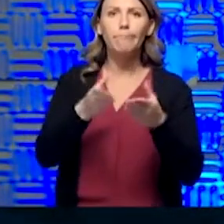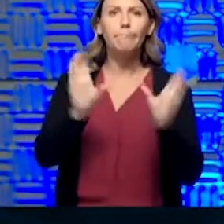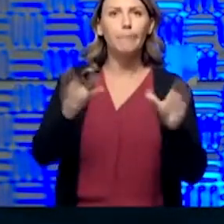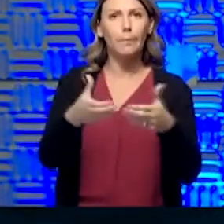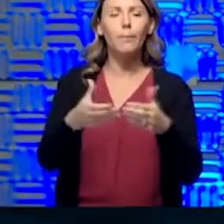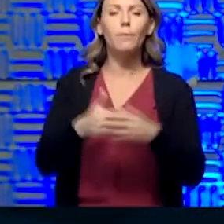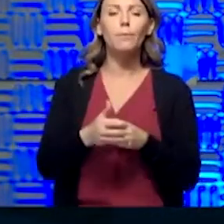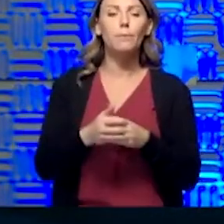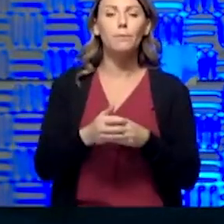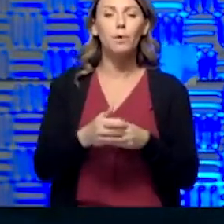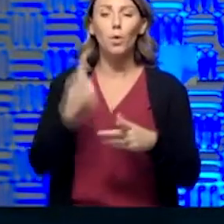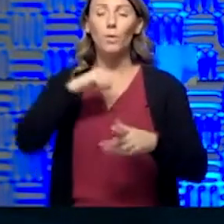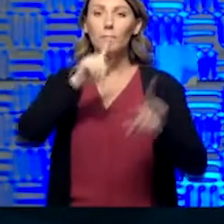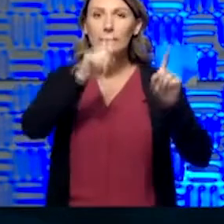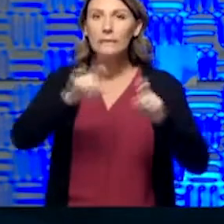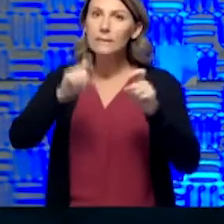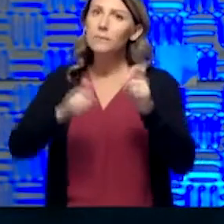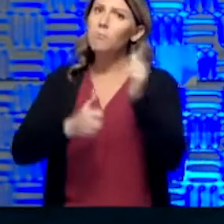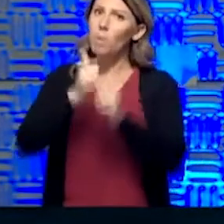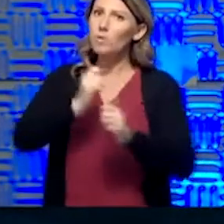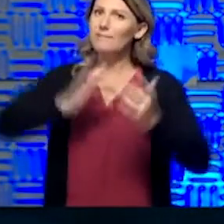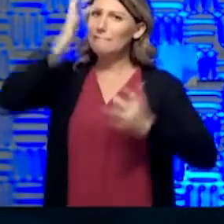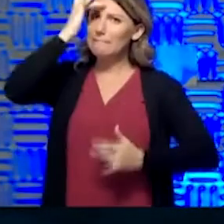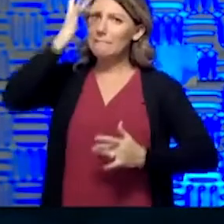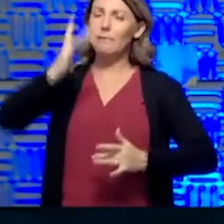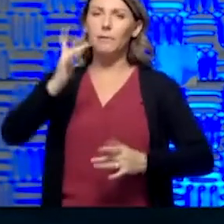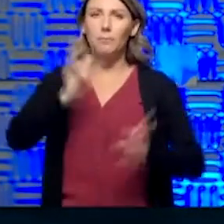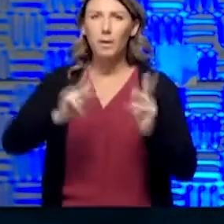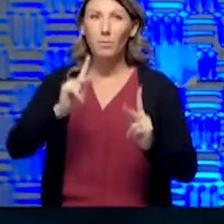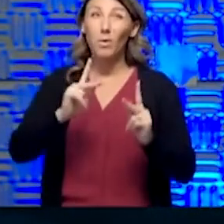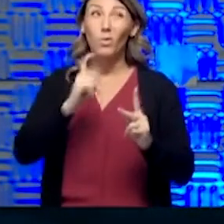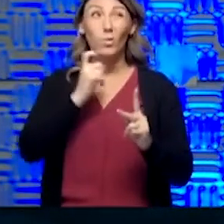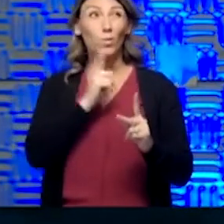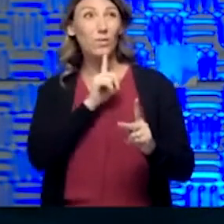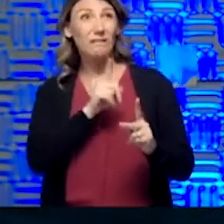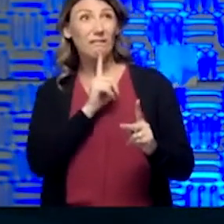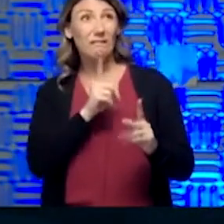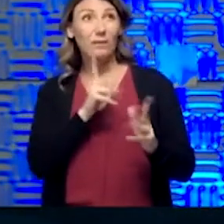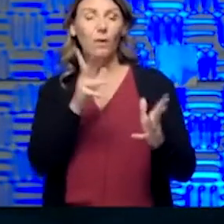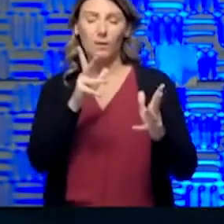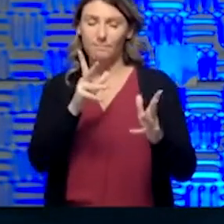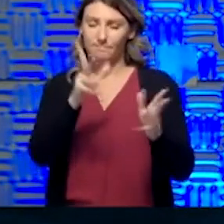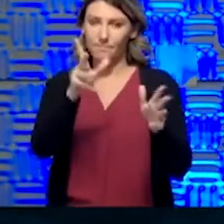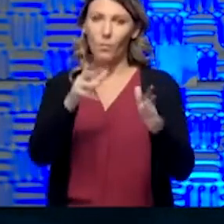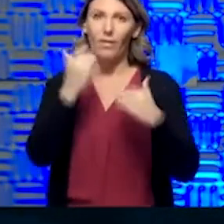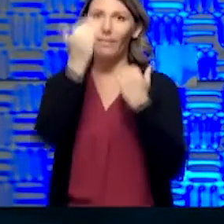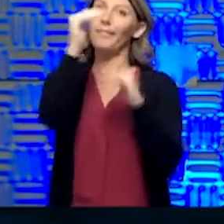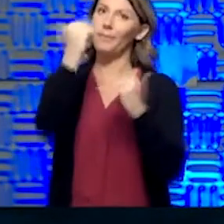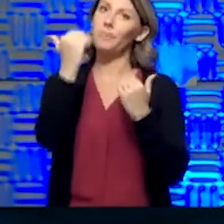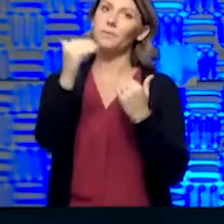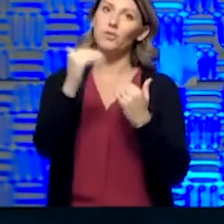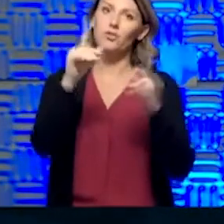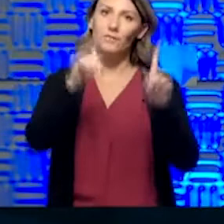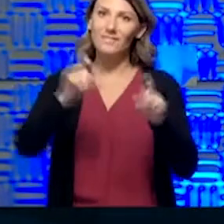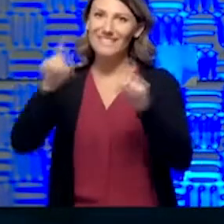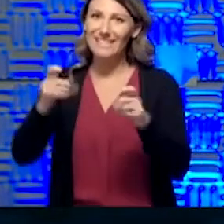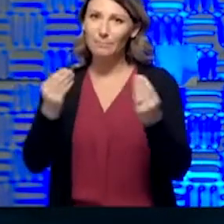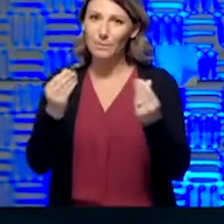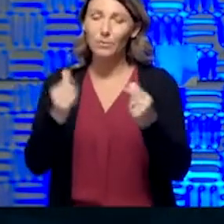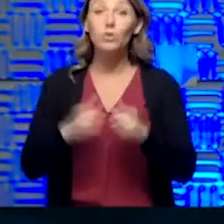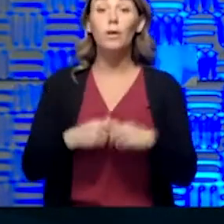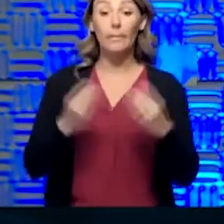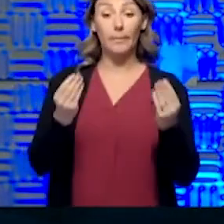been testing ill people for the most part, and really just over the last, because of the limitation of the testing materials. And the